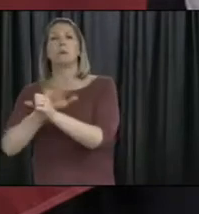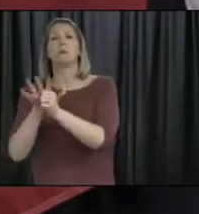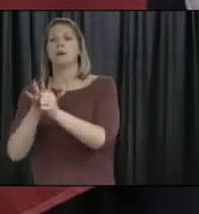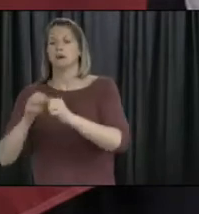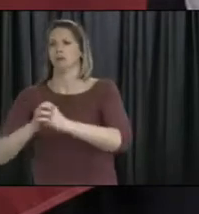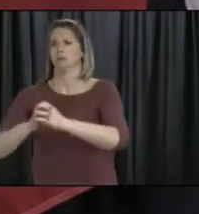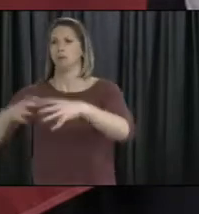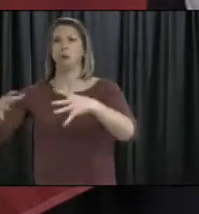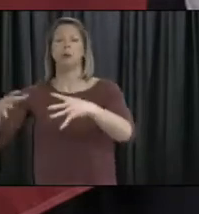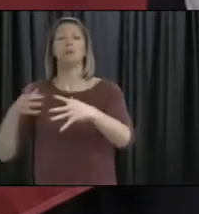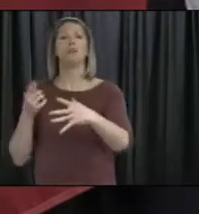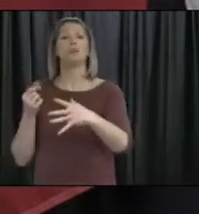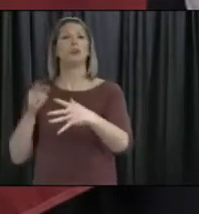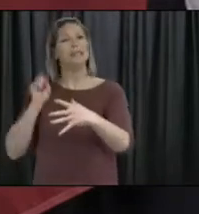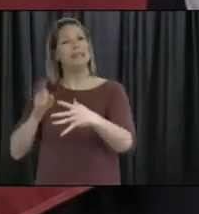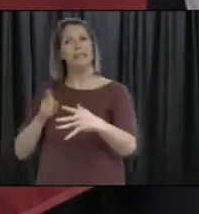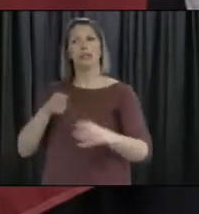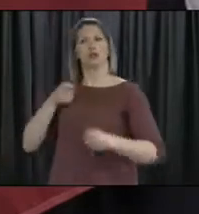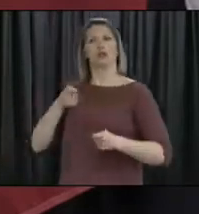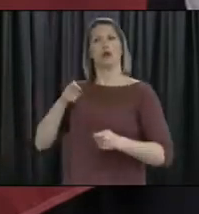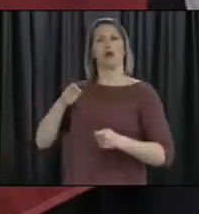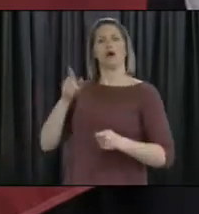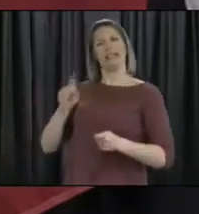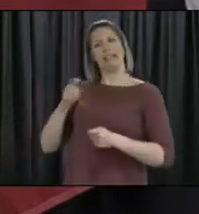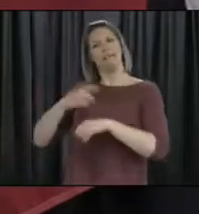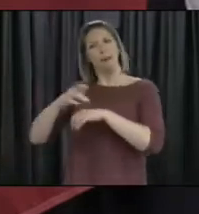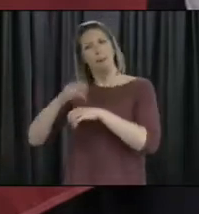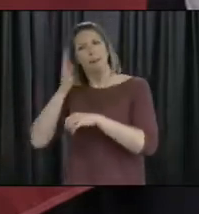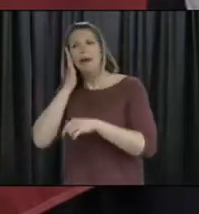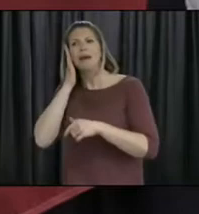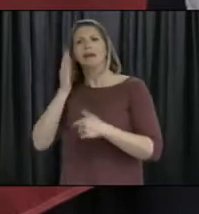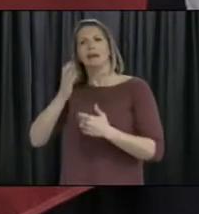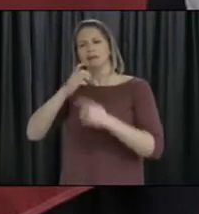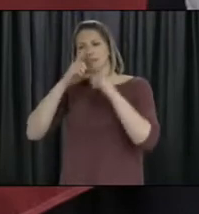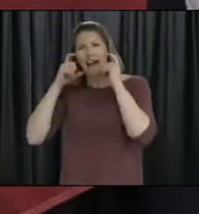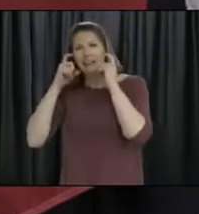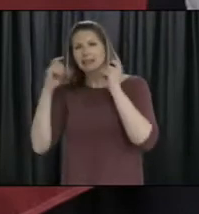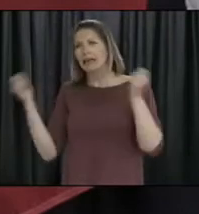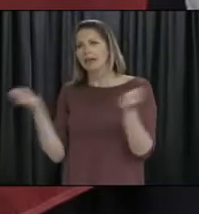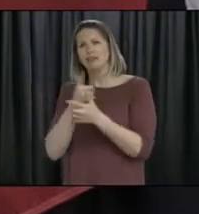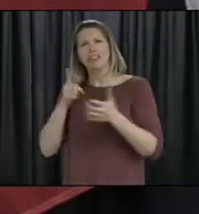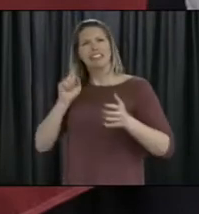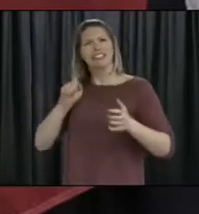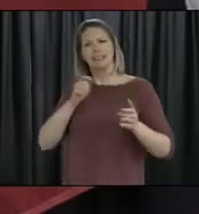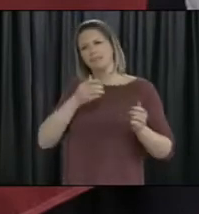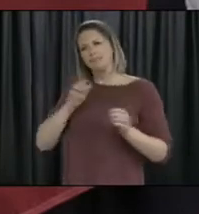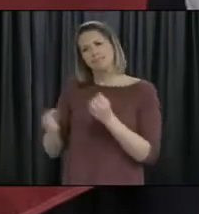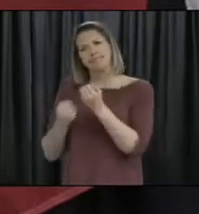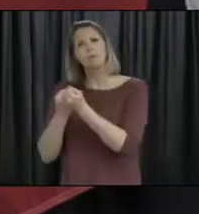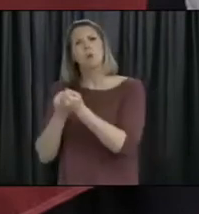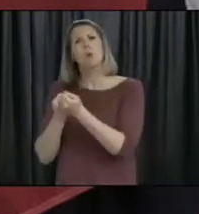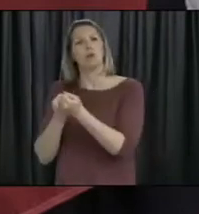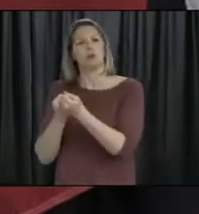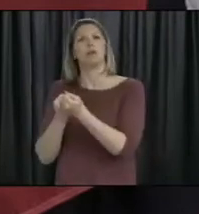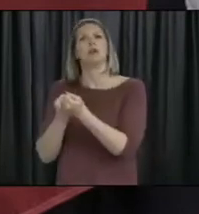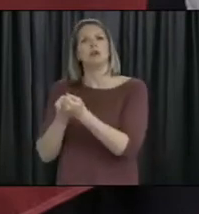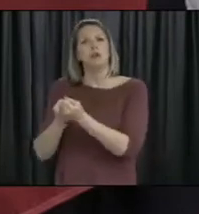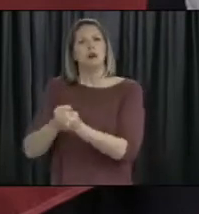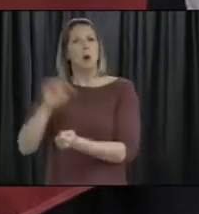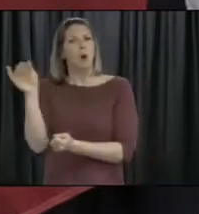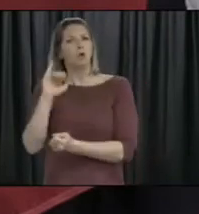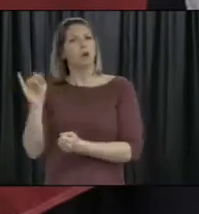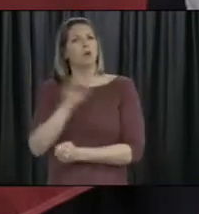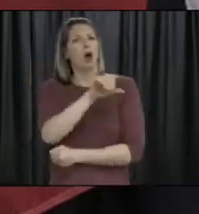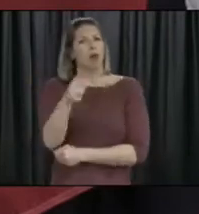place and have had to pull back simply because we've seen the spread of the virus within their provinces. So, you know, there is a recognition,